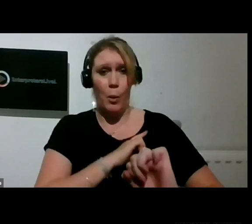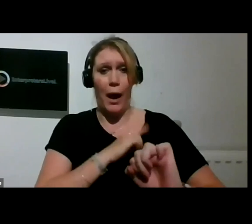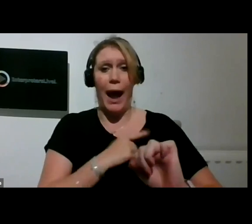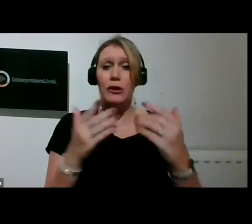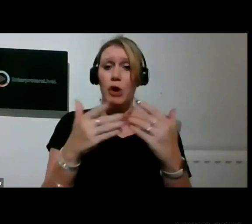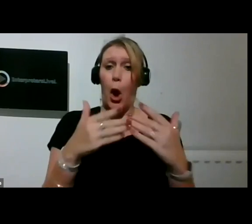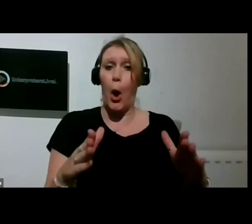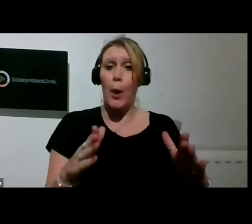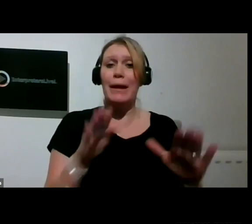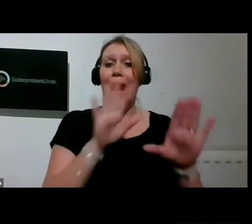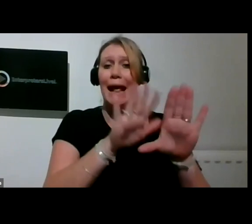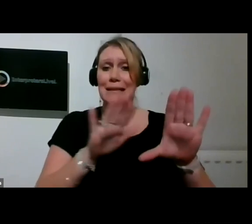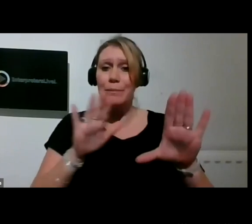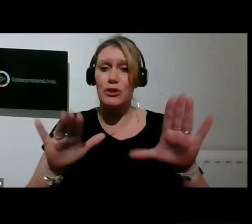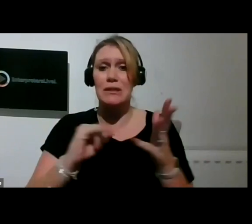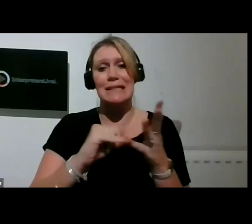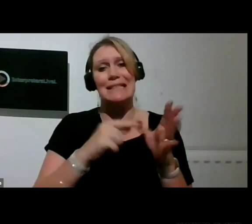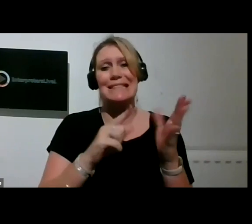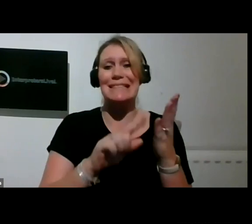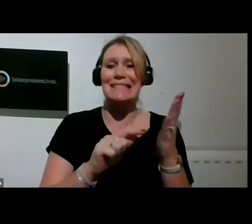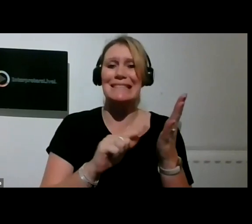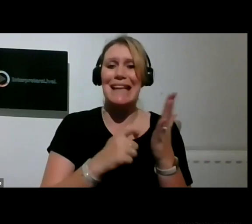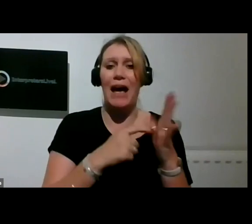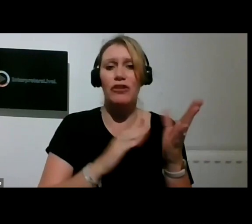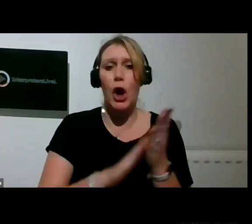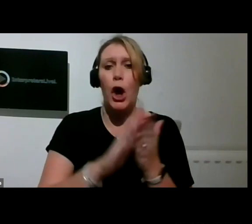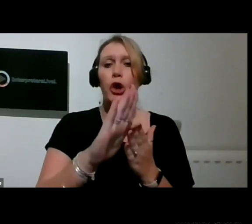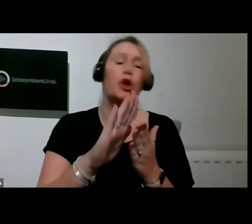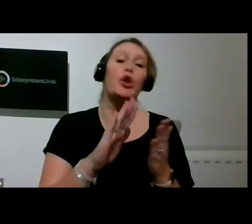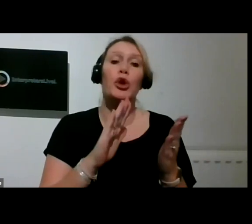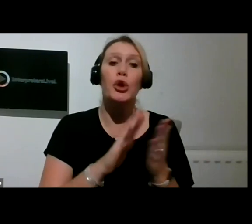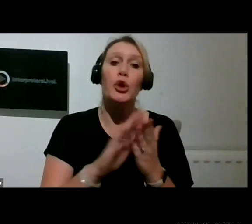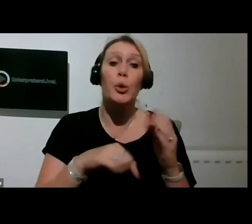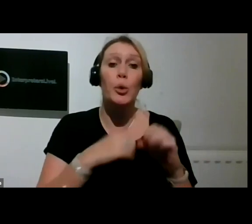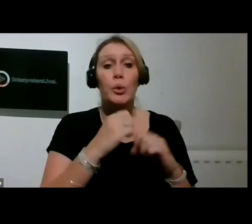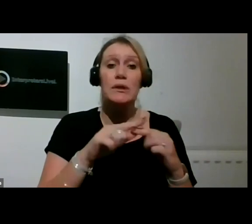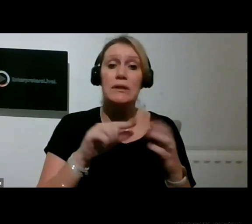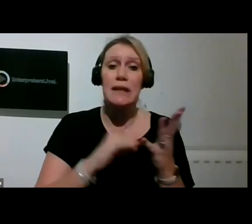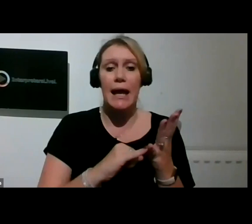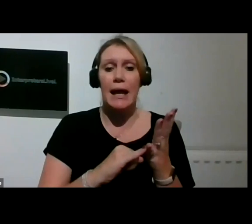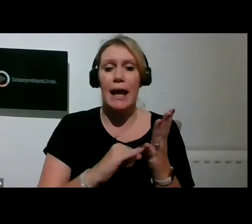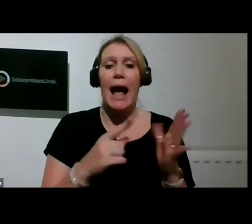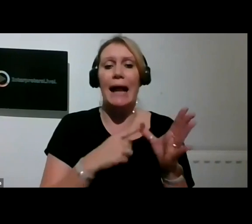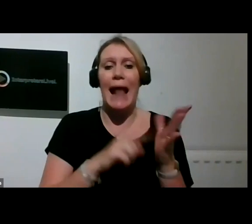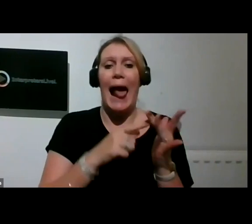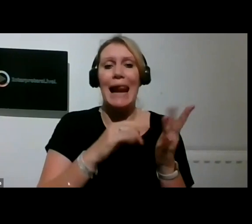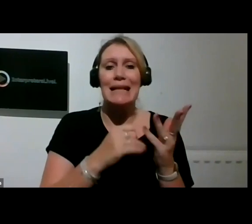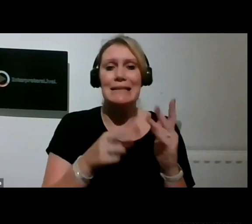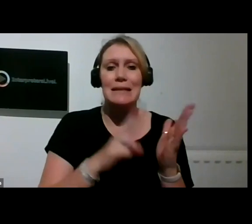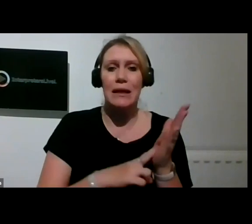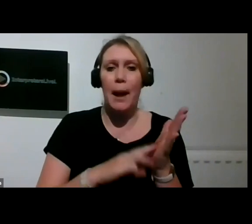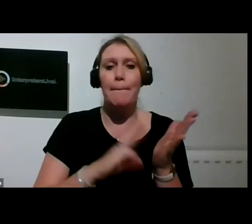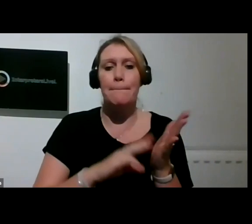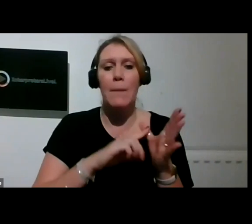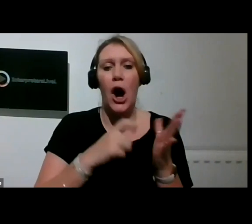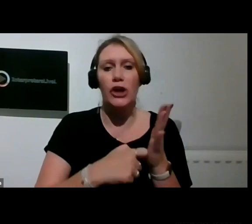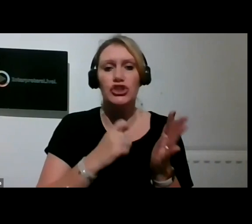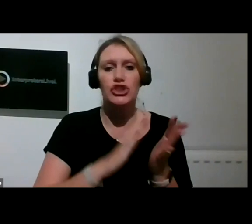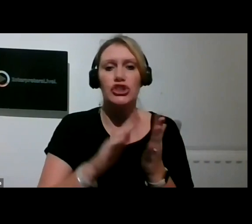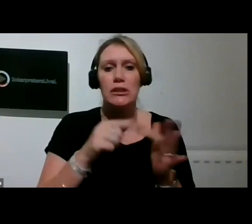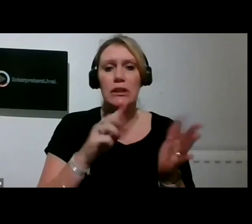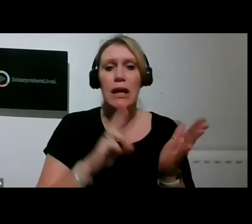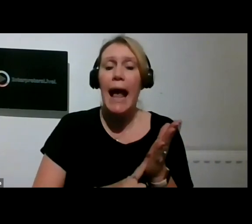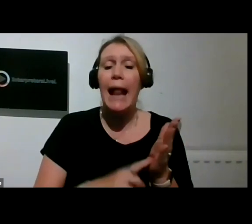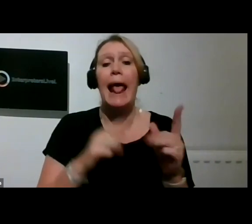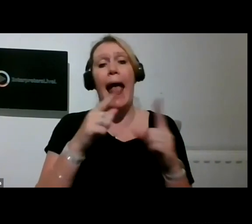Sarah Hughes and Alison Marchant and gallery assistant Emily Welsh. We have a wonderful month